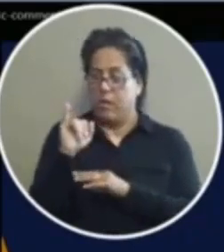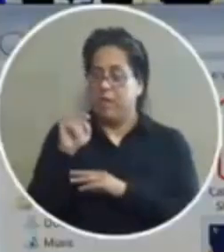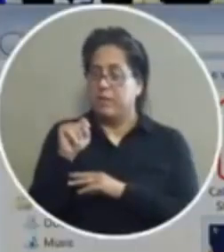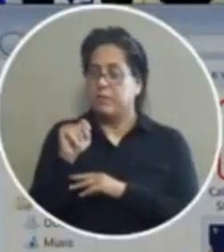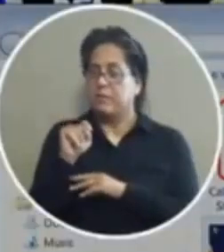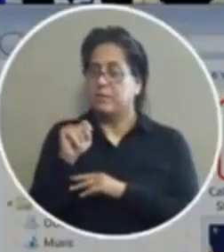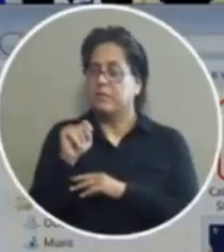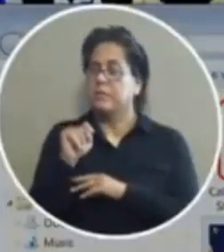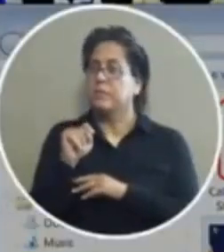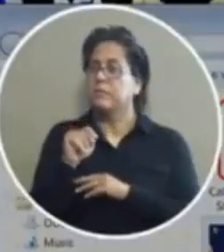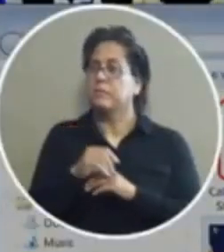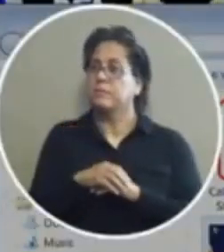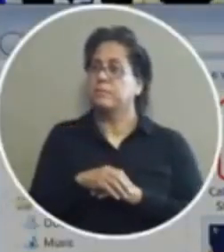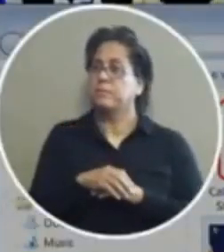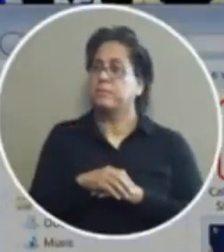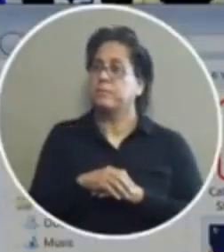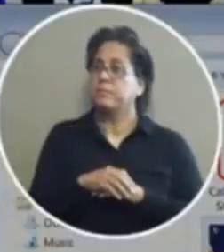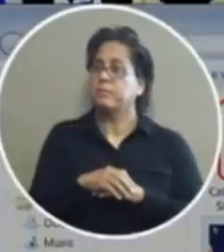bring up his